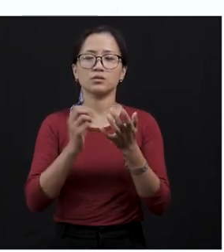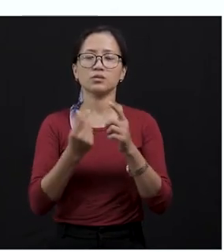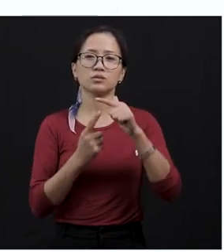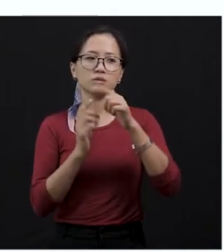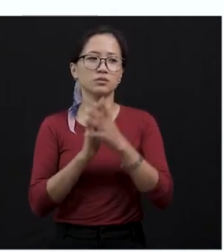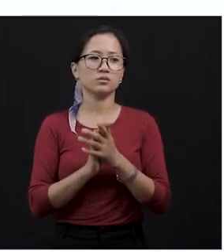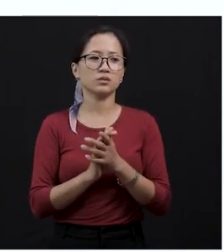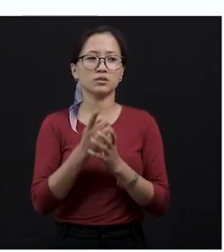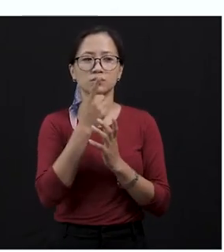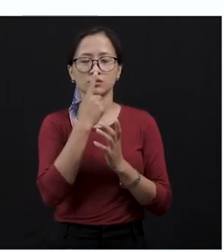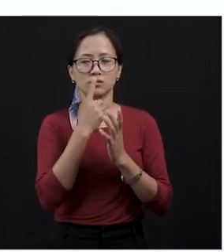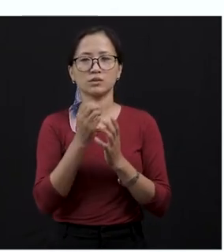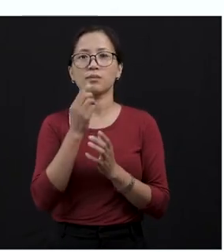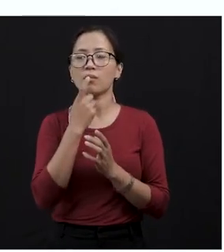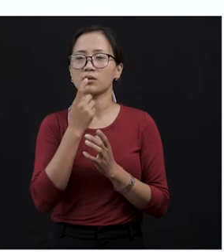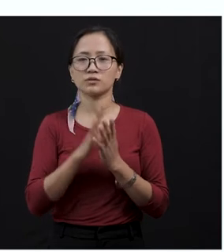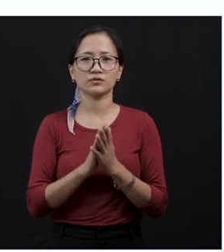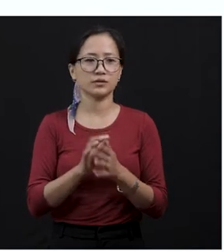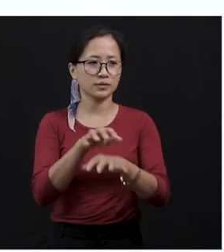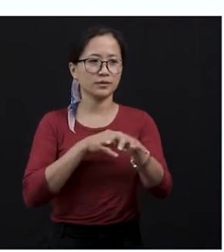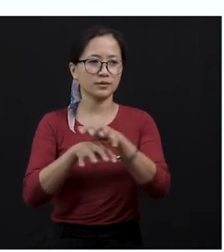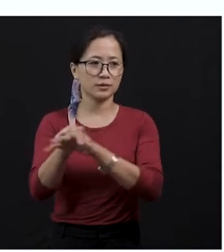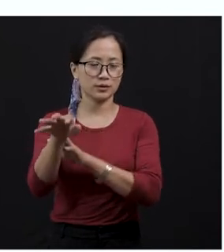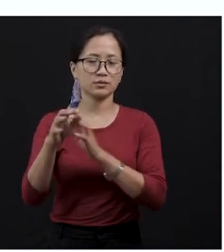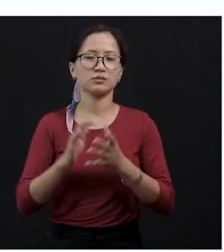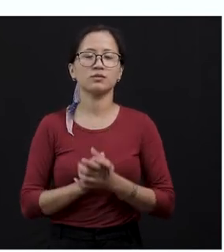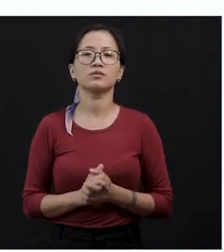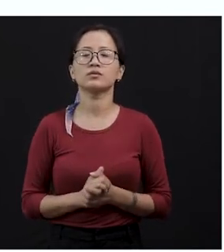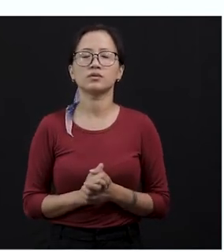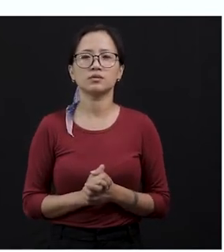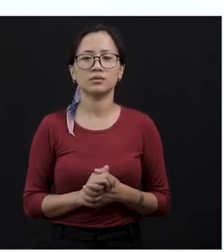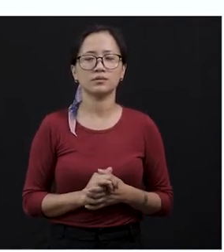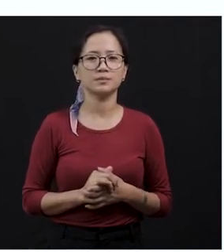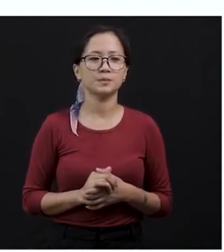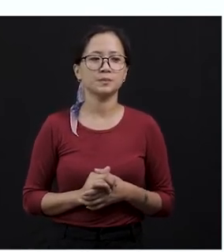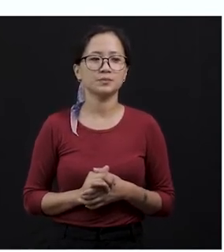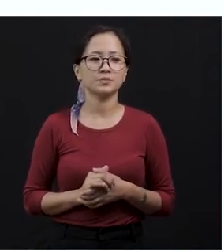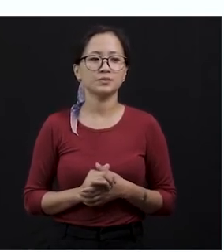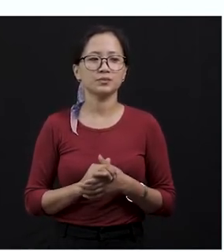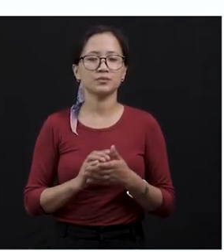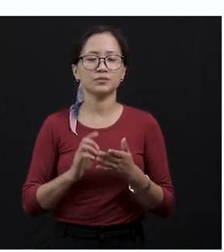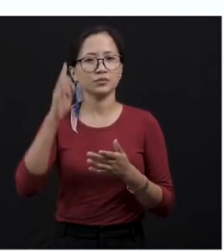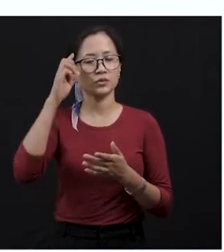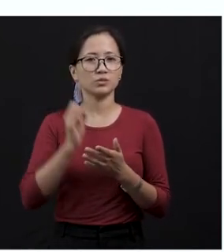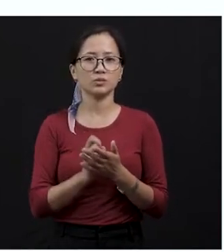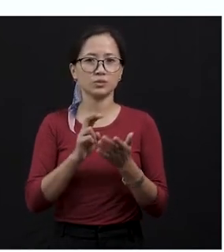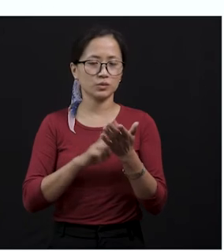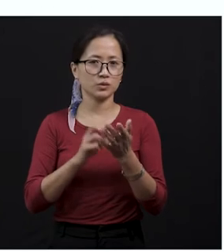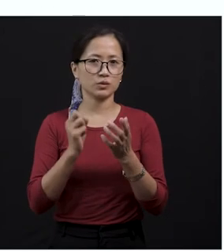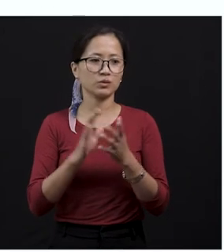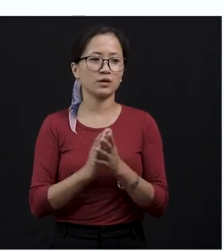nose and mouth of an animal. Snout, the nose and mouth of an animal. To no avail,